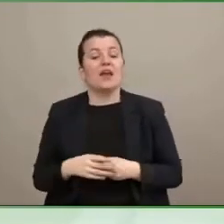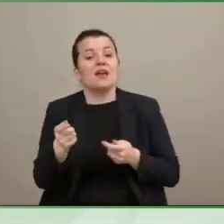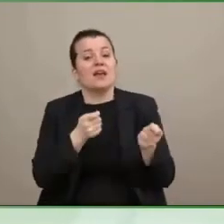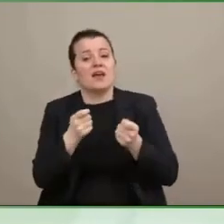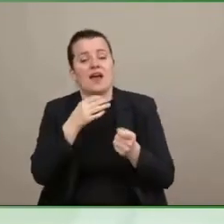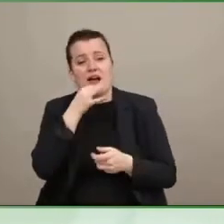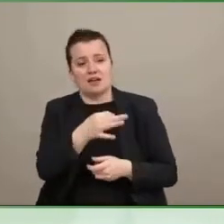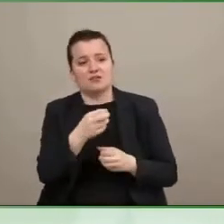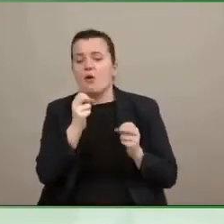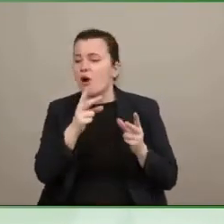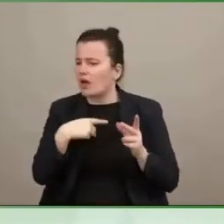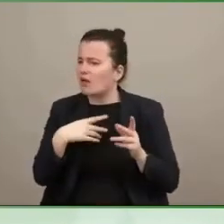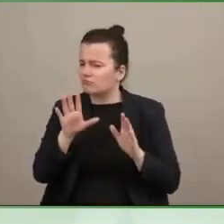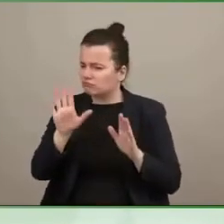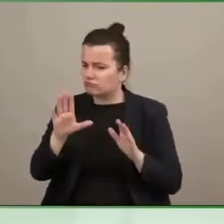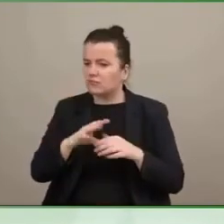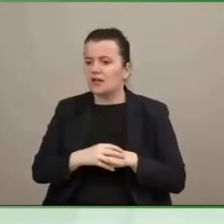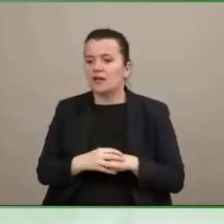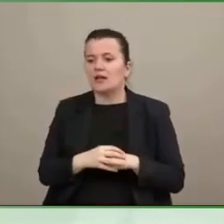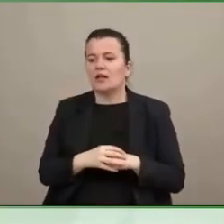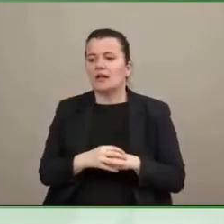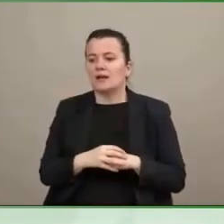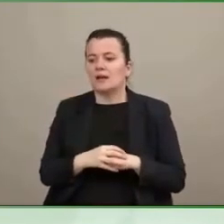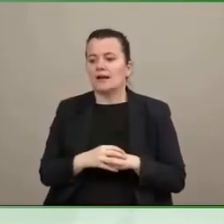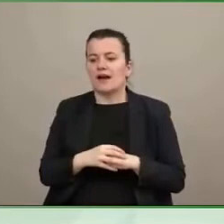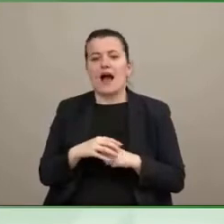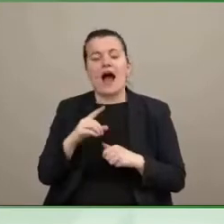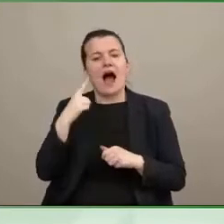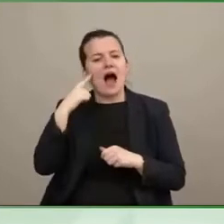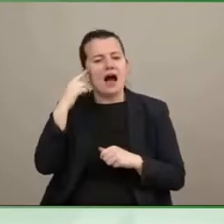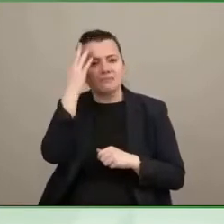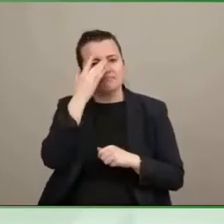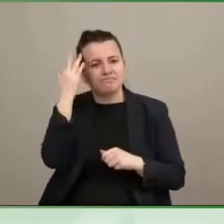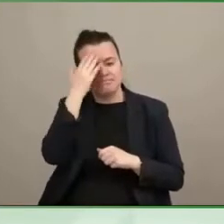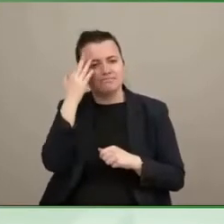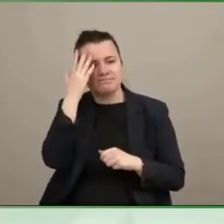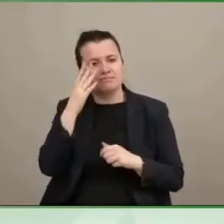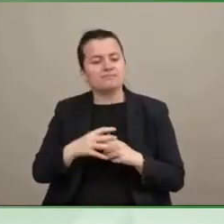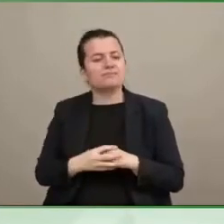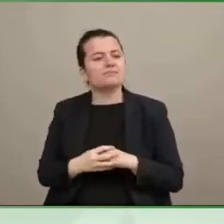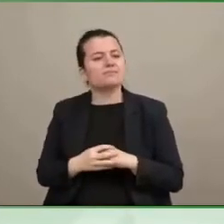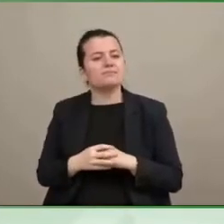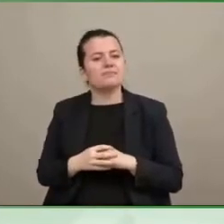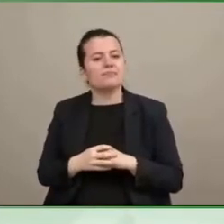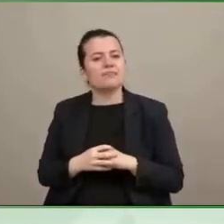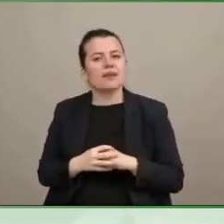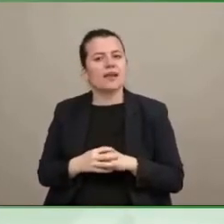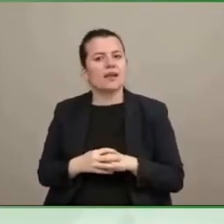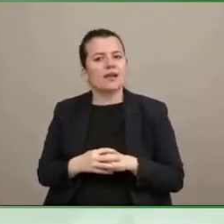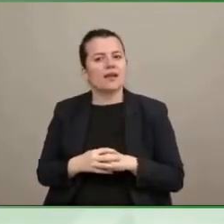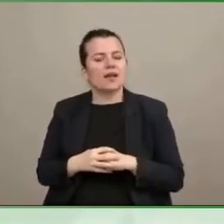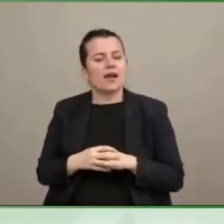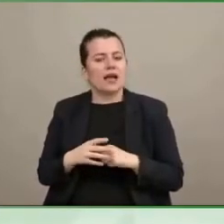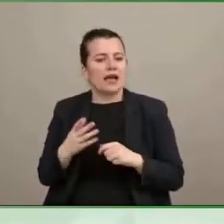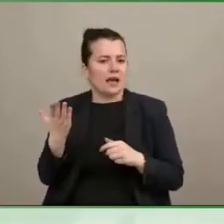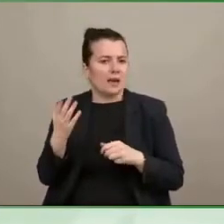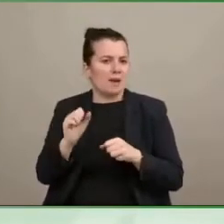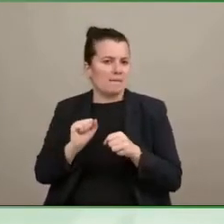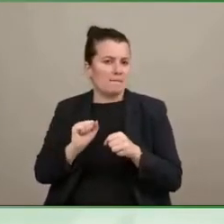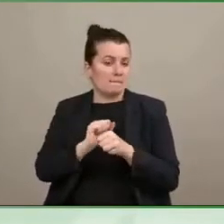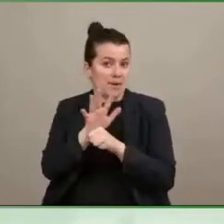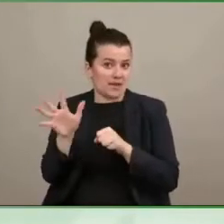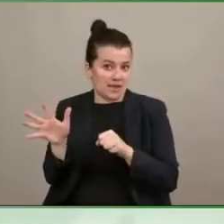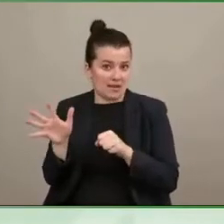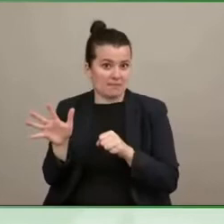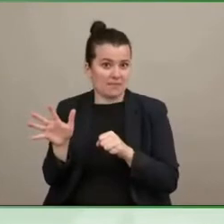I have been thinking about over, well, particularly over the time of the pandemic, which is, yes,